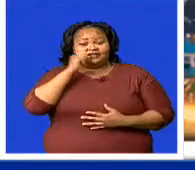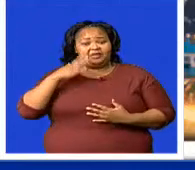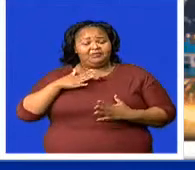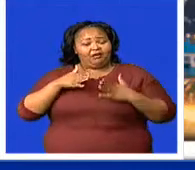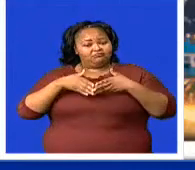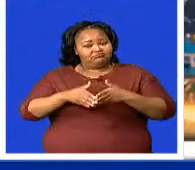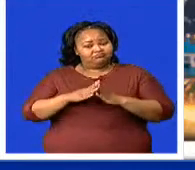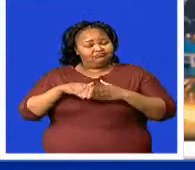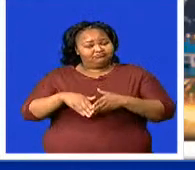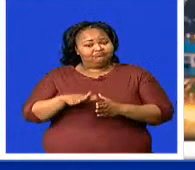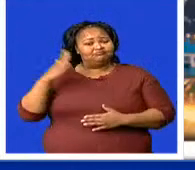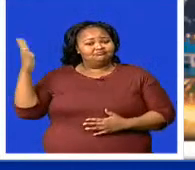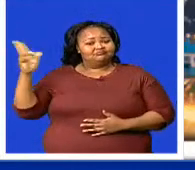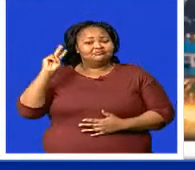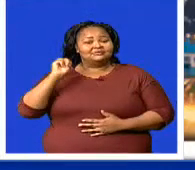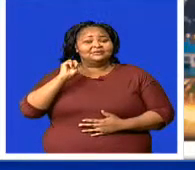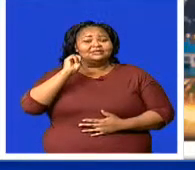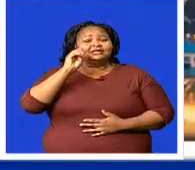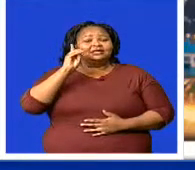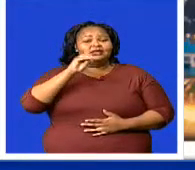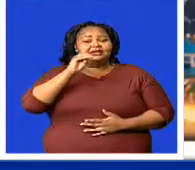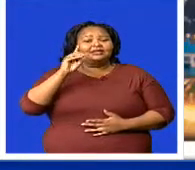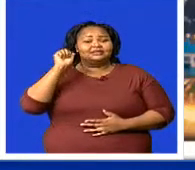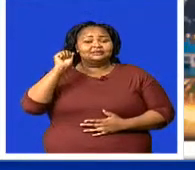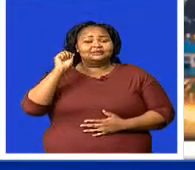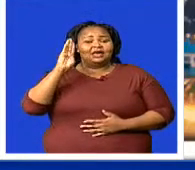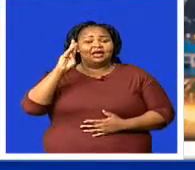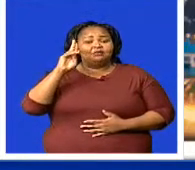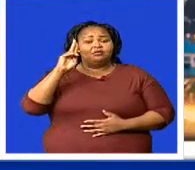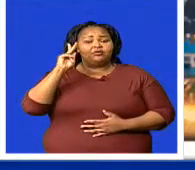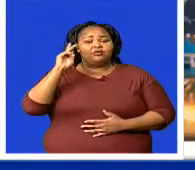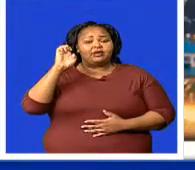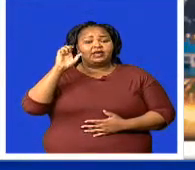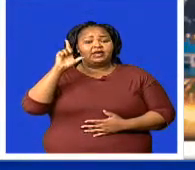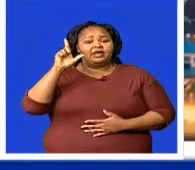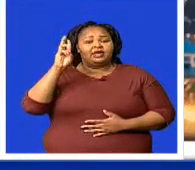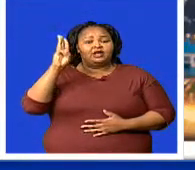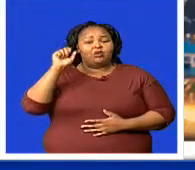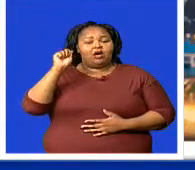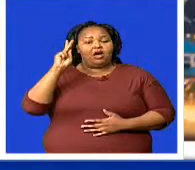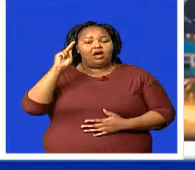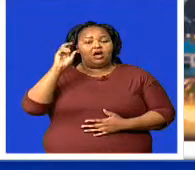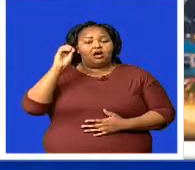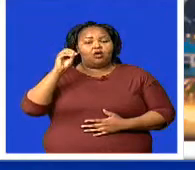with Nomadka Biso Nkampule. Let's take a look at tonight's headlines.